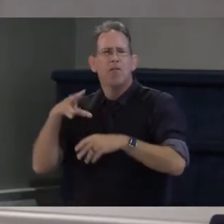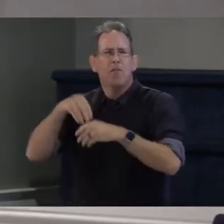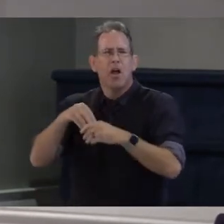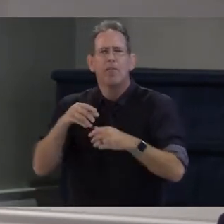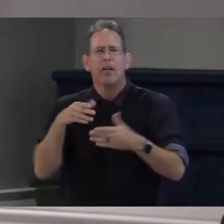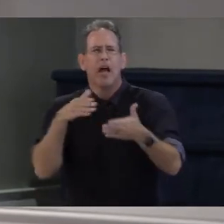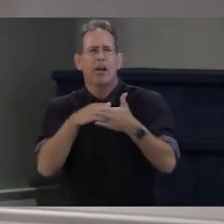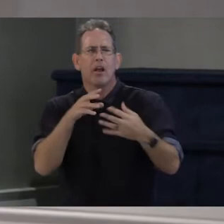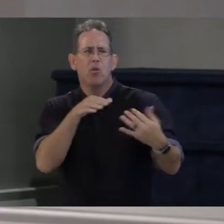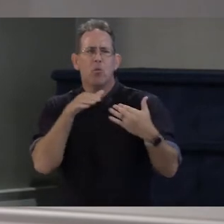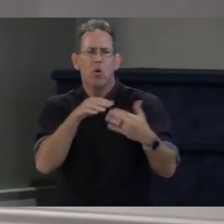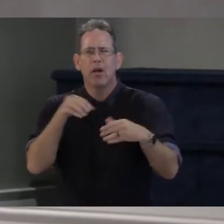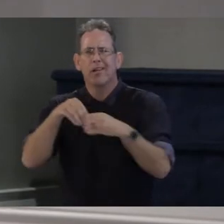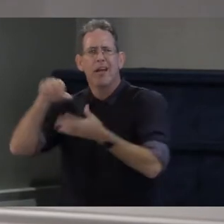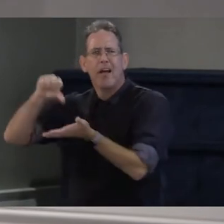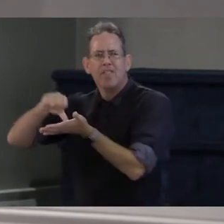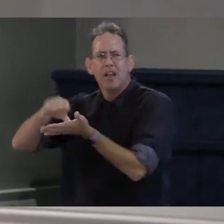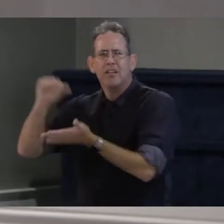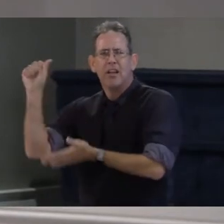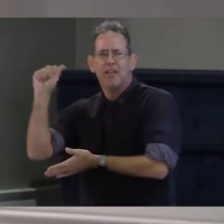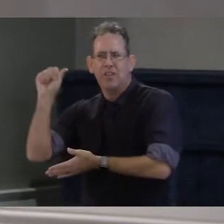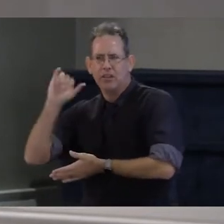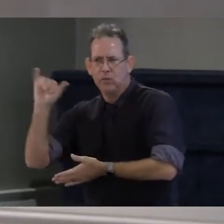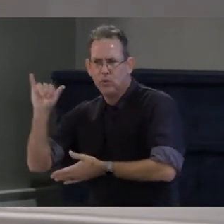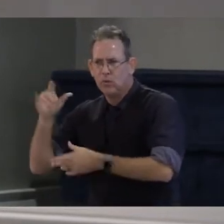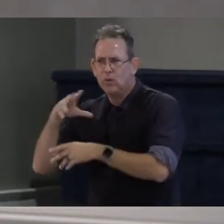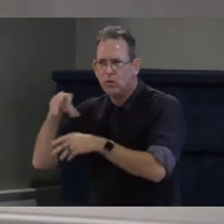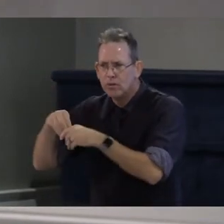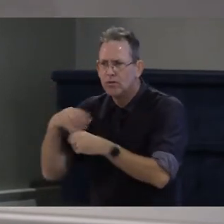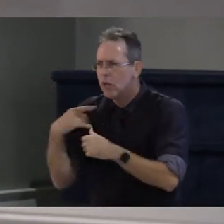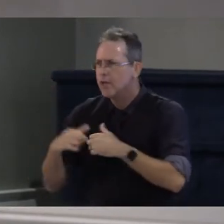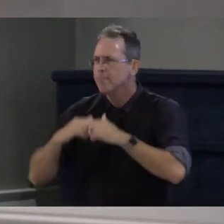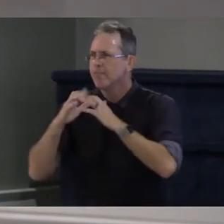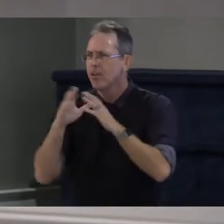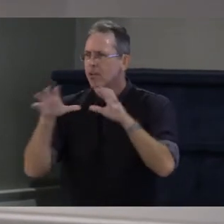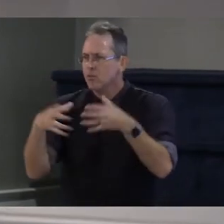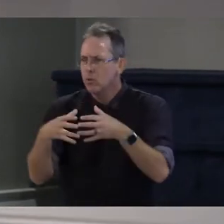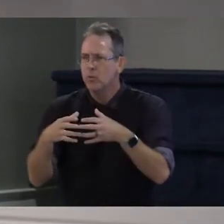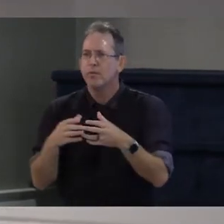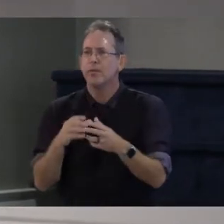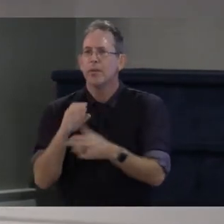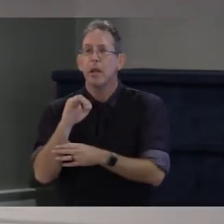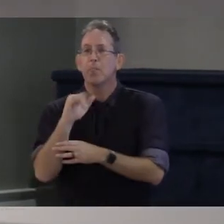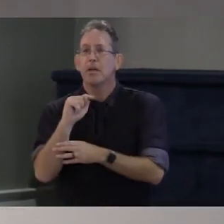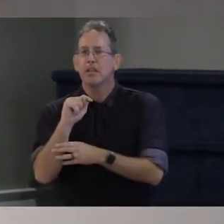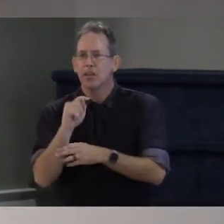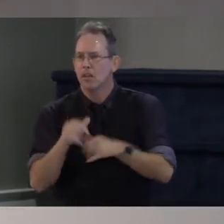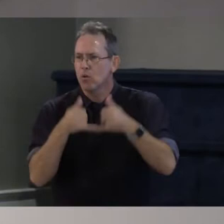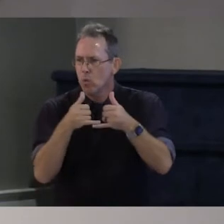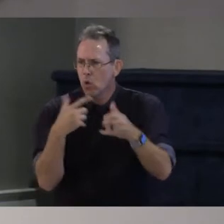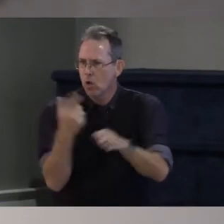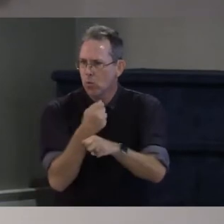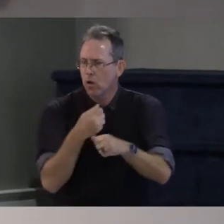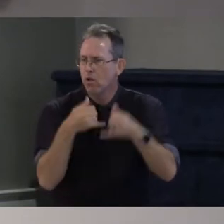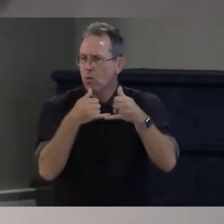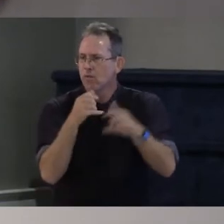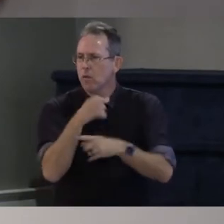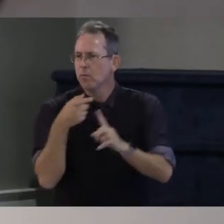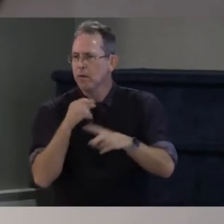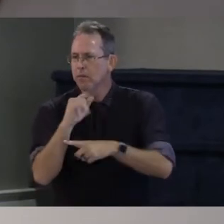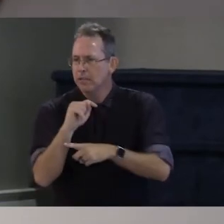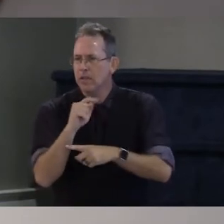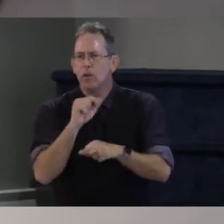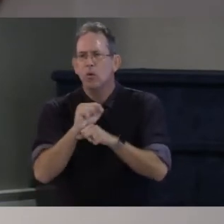I'm also an entrepreneur who co-won MIT's solve award for organizations working to innovate on sustainable sustainability